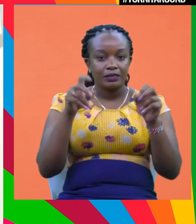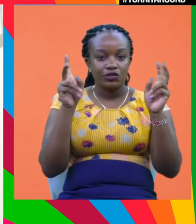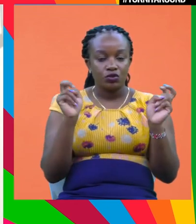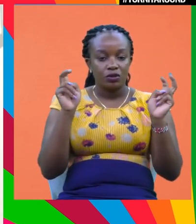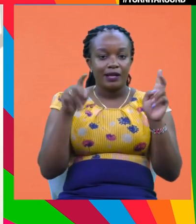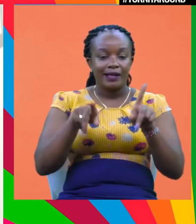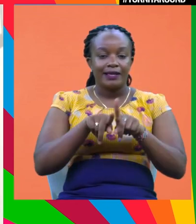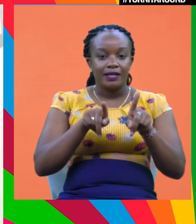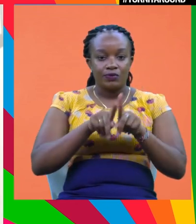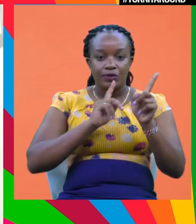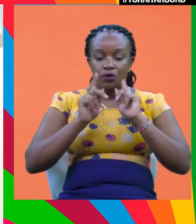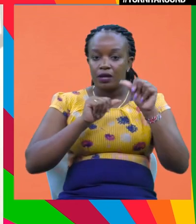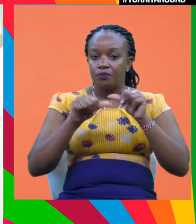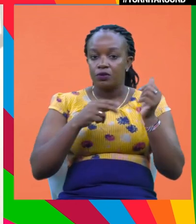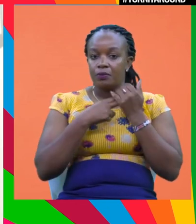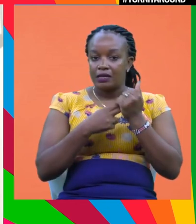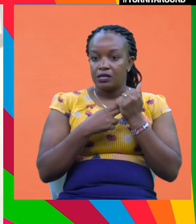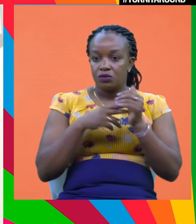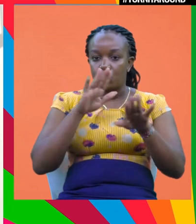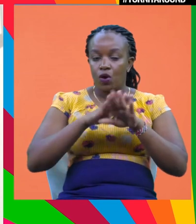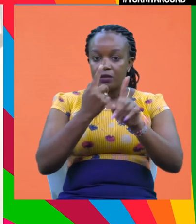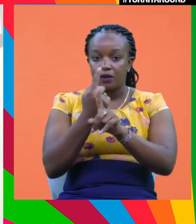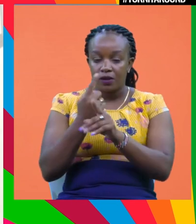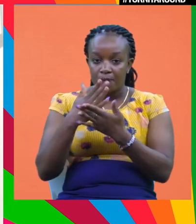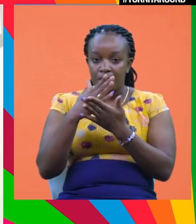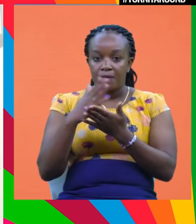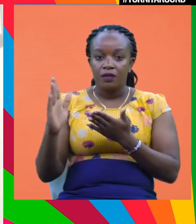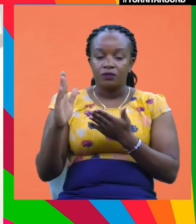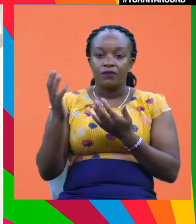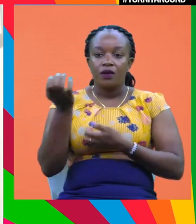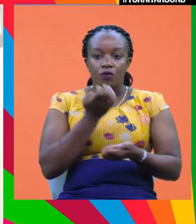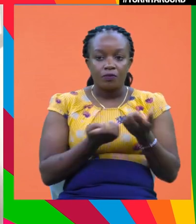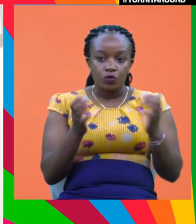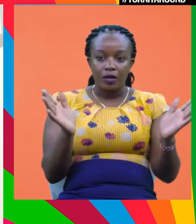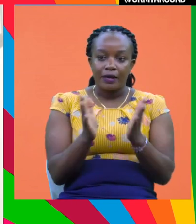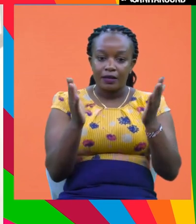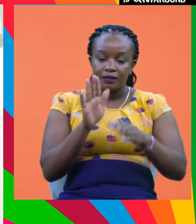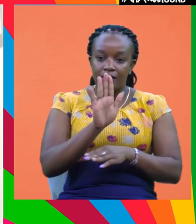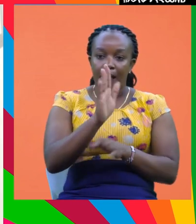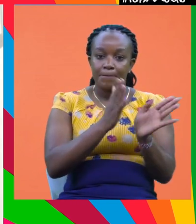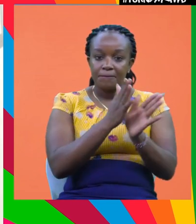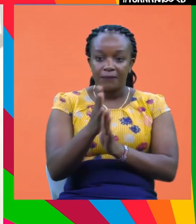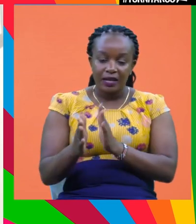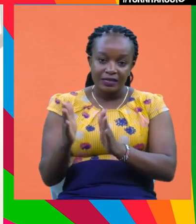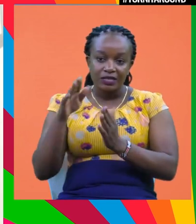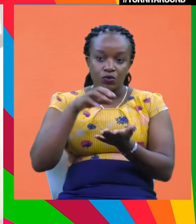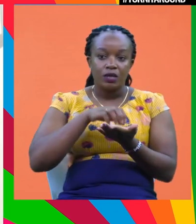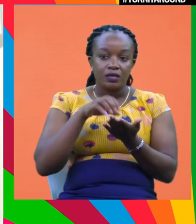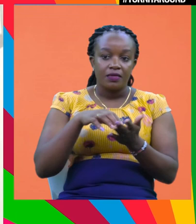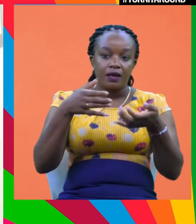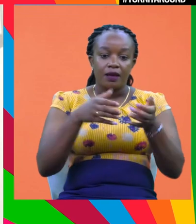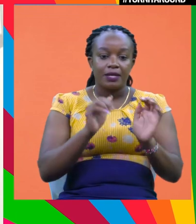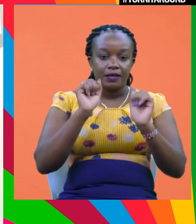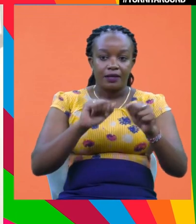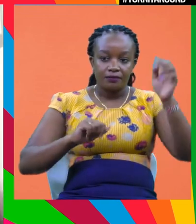Um, also working in partnership with different parts of the economy in order to encourage and create a playing field in a situation where companies